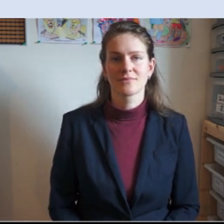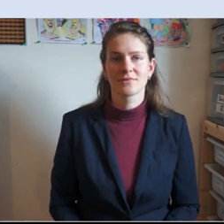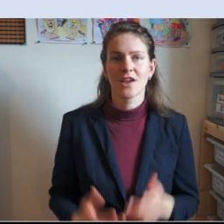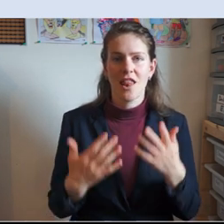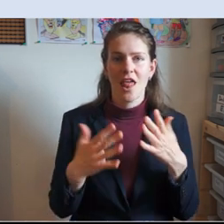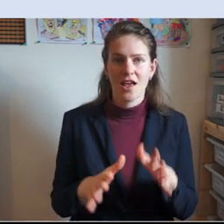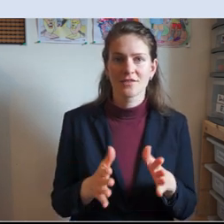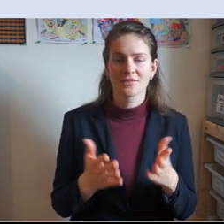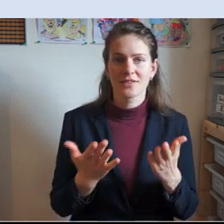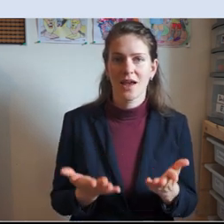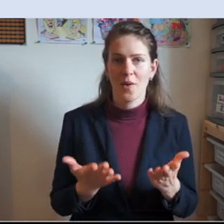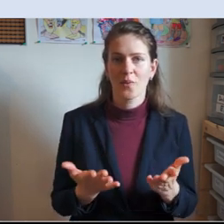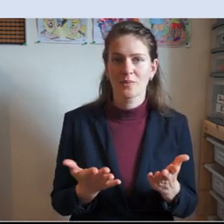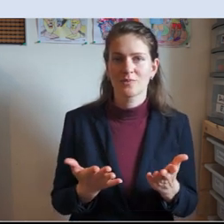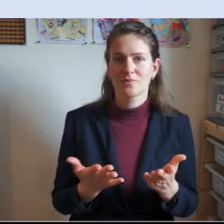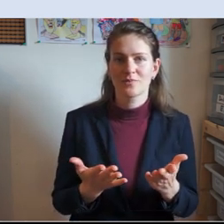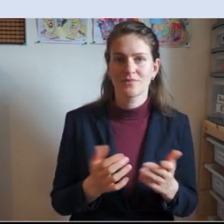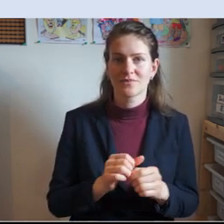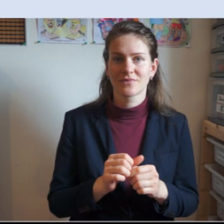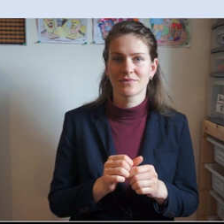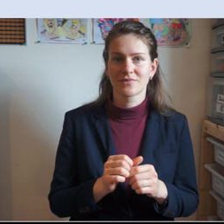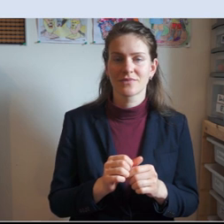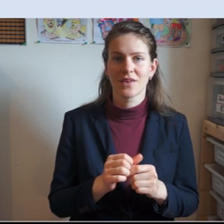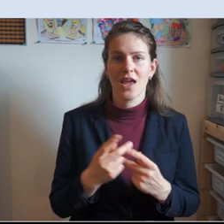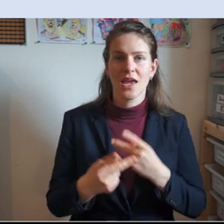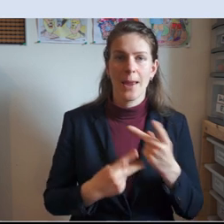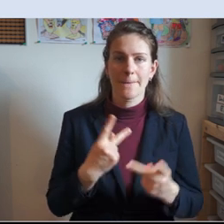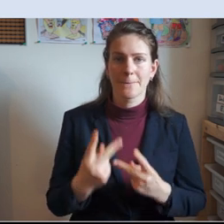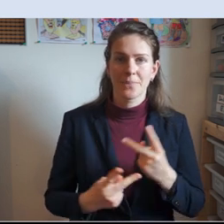Let's turn now to our next hymn,